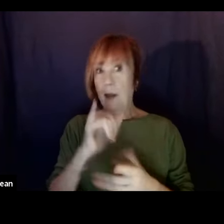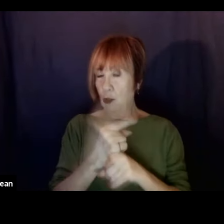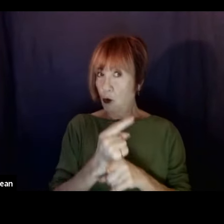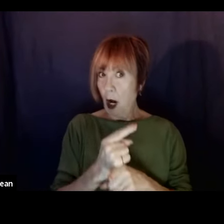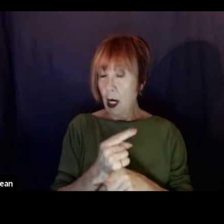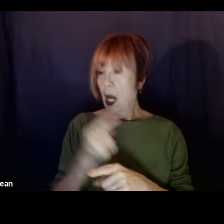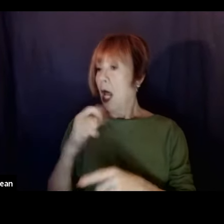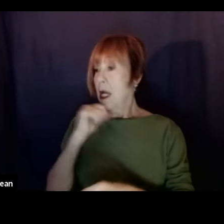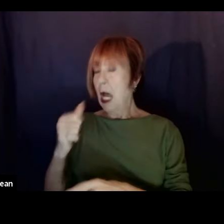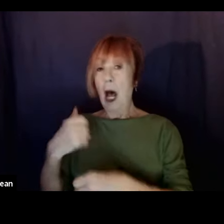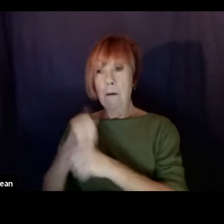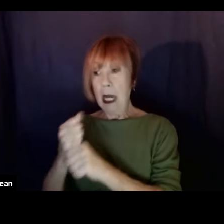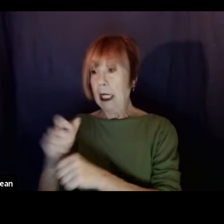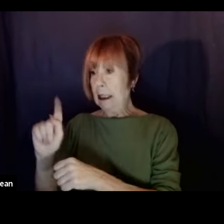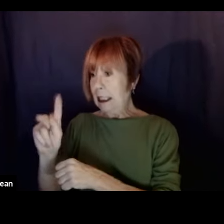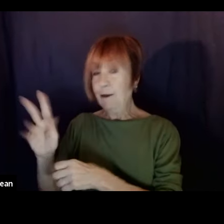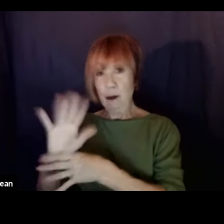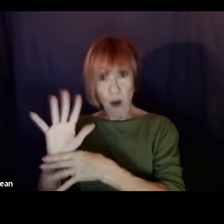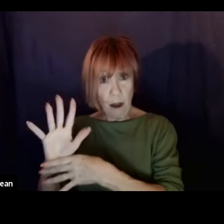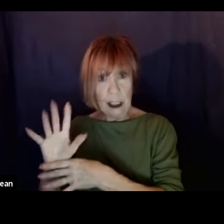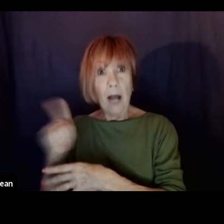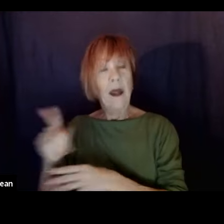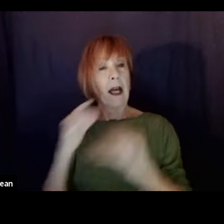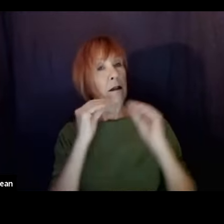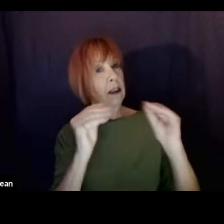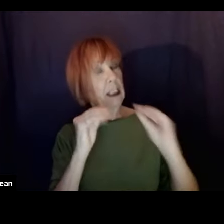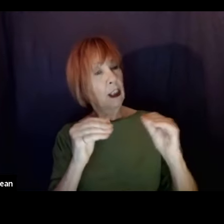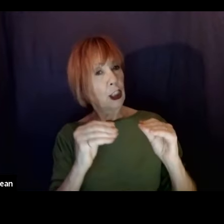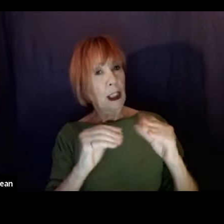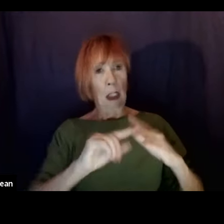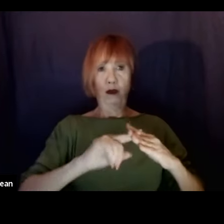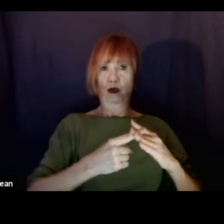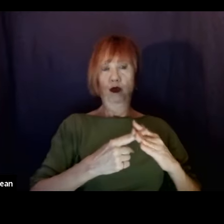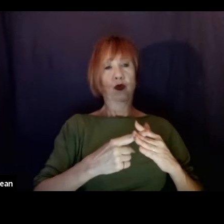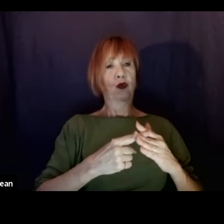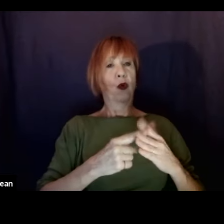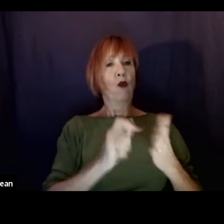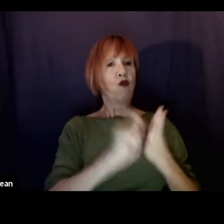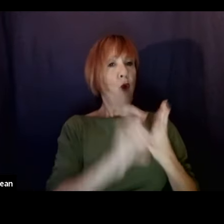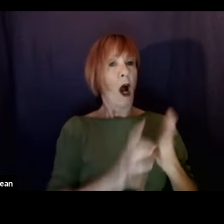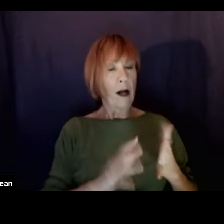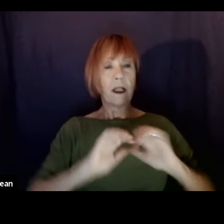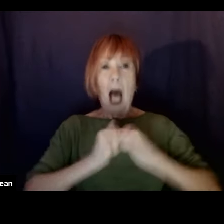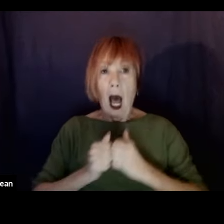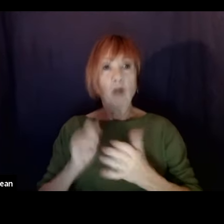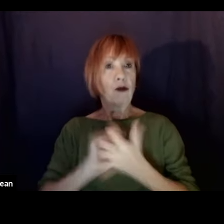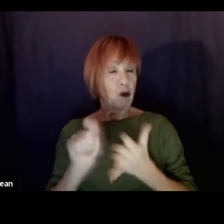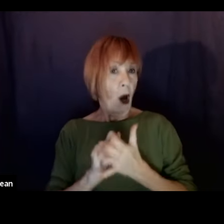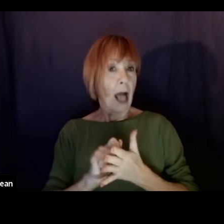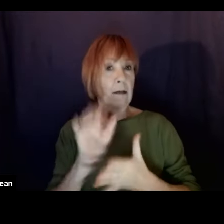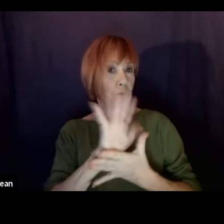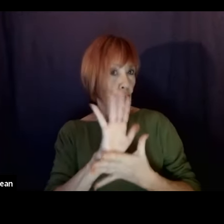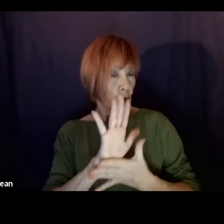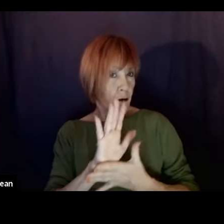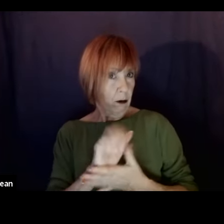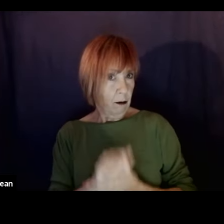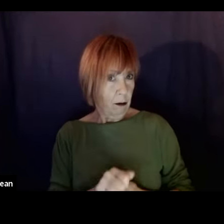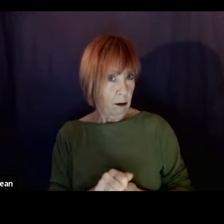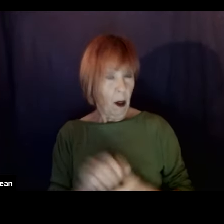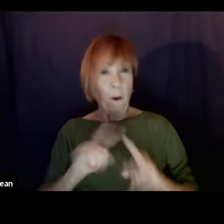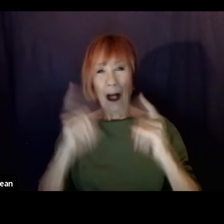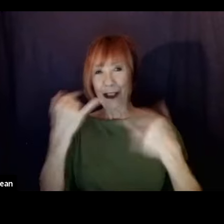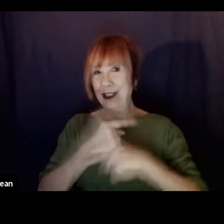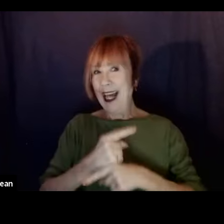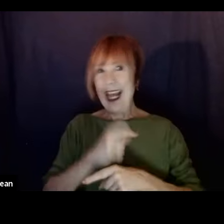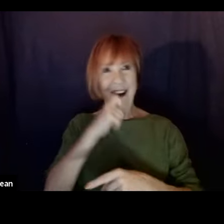they're teaching aspiring writers just like you the craft of screenwriting. The difference is, today, you don't have to pay any